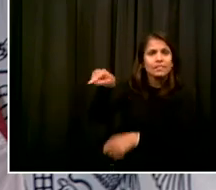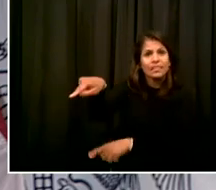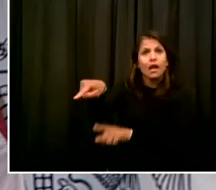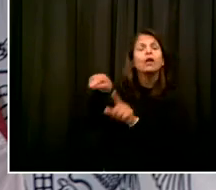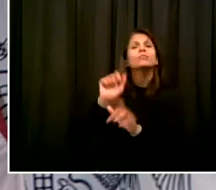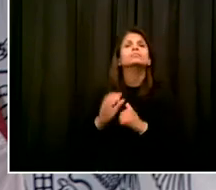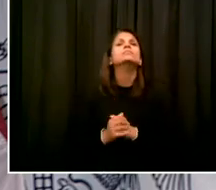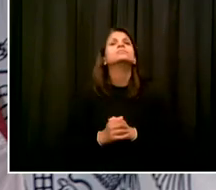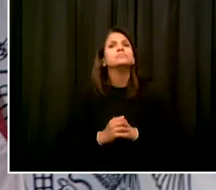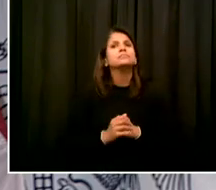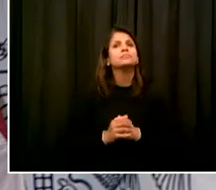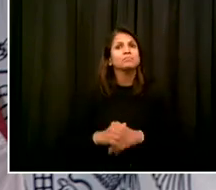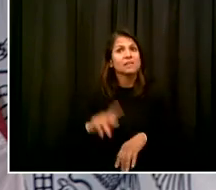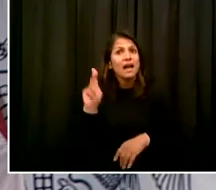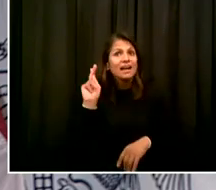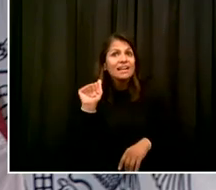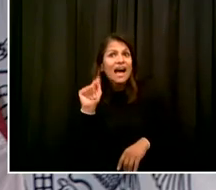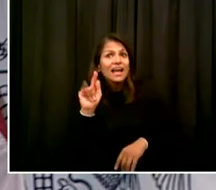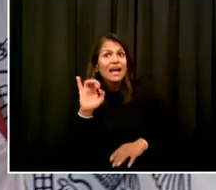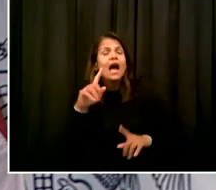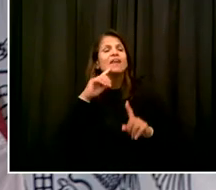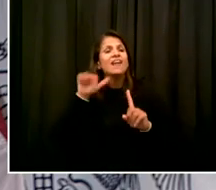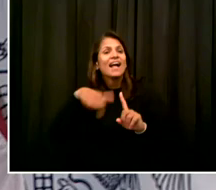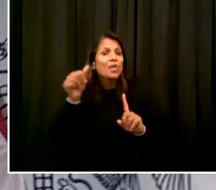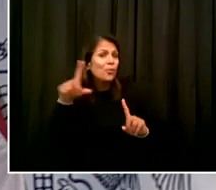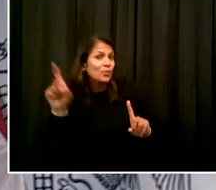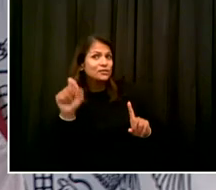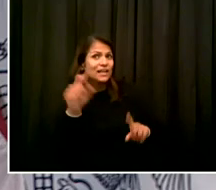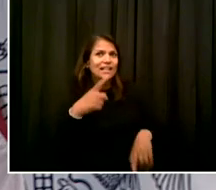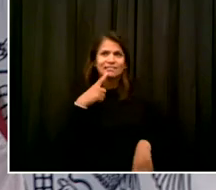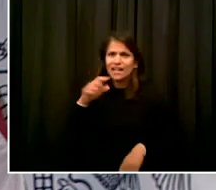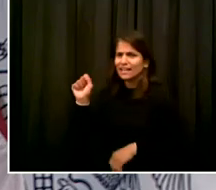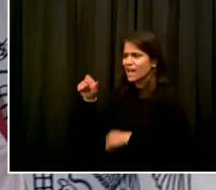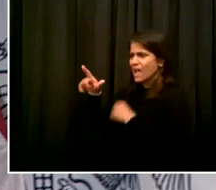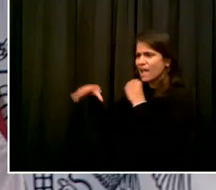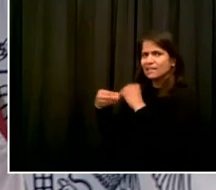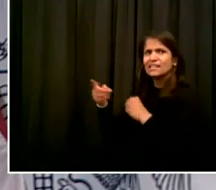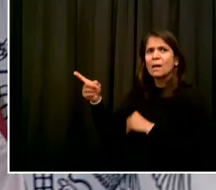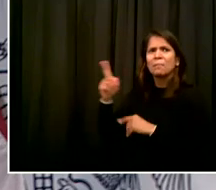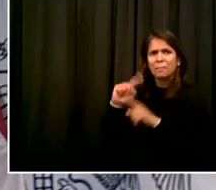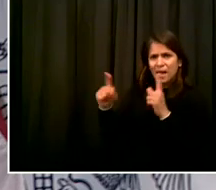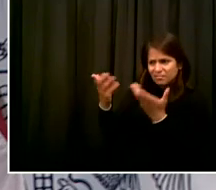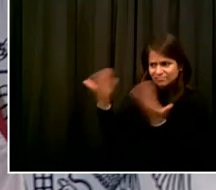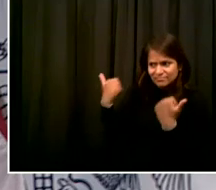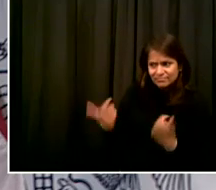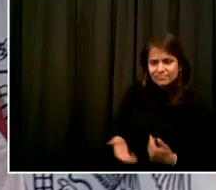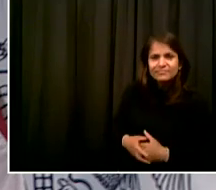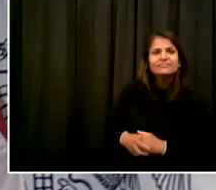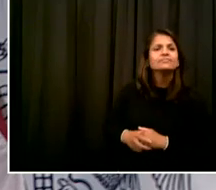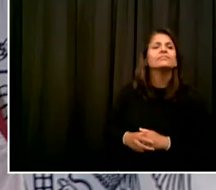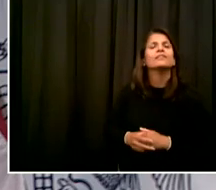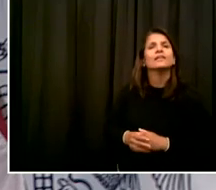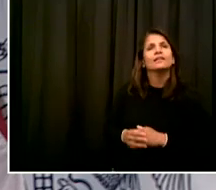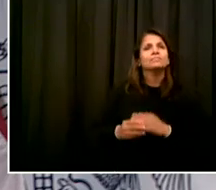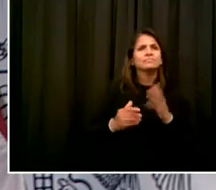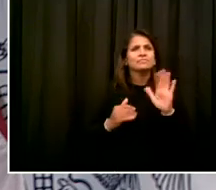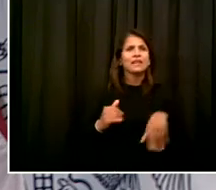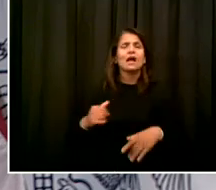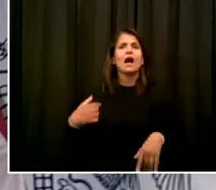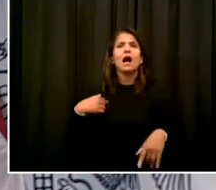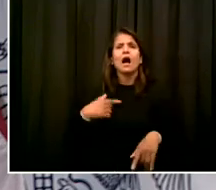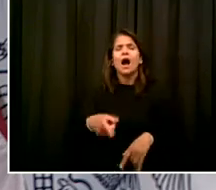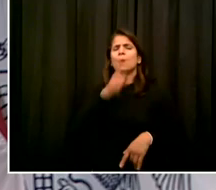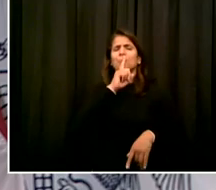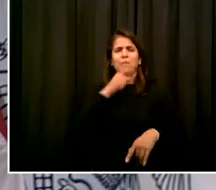brand new topic, whatever you like. Okay. I don't want to pile on about the toilet paper, but I will ask instead about perhaps a more important question about